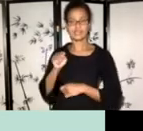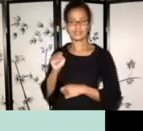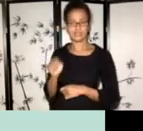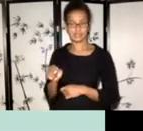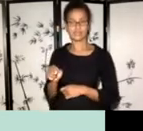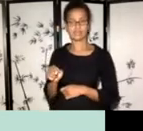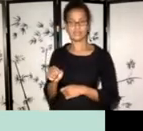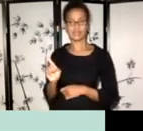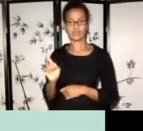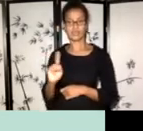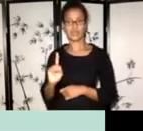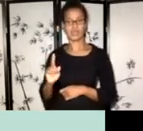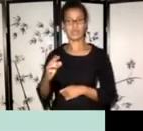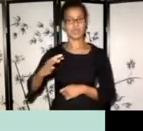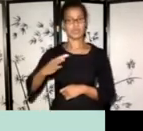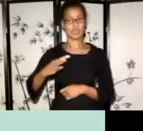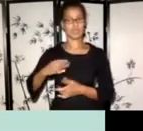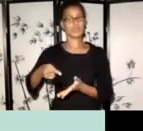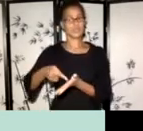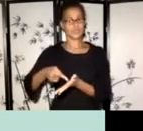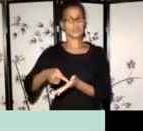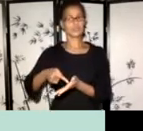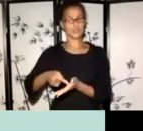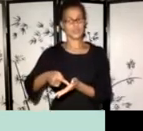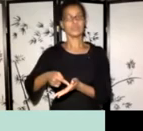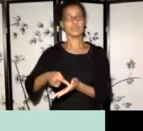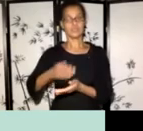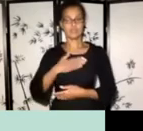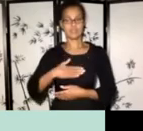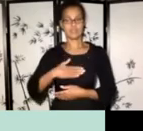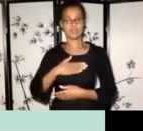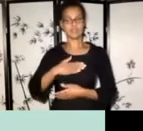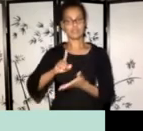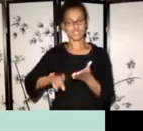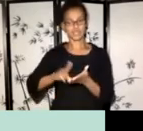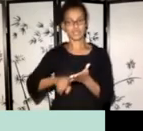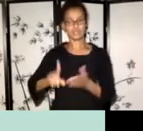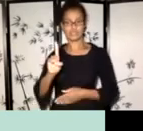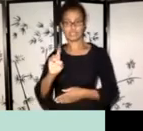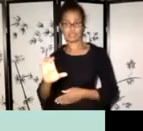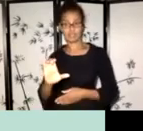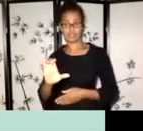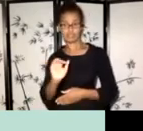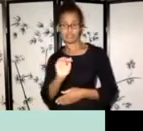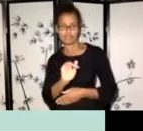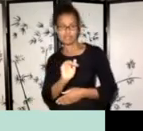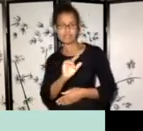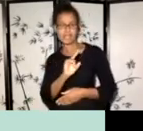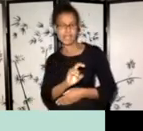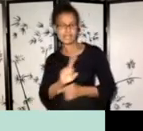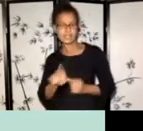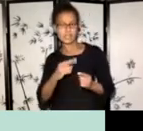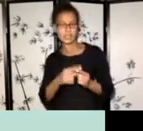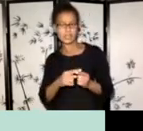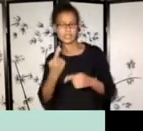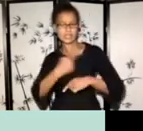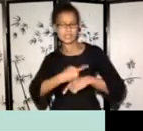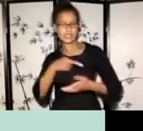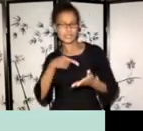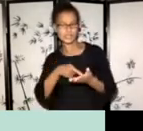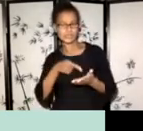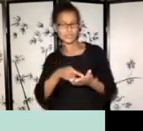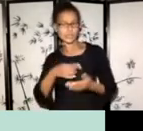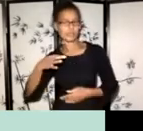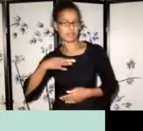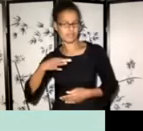apply. Um, so please check back in December to see the exact dates, uh, for, uh,